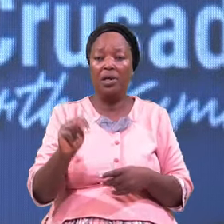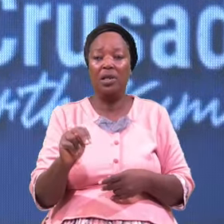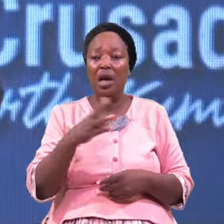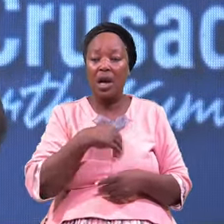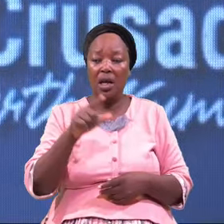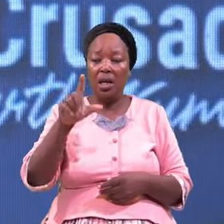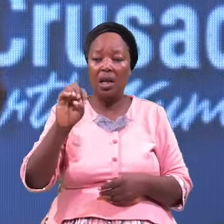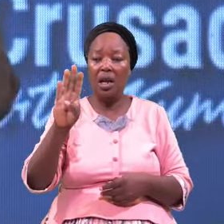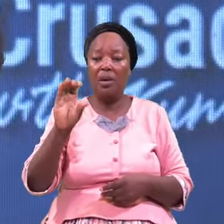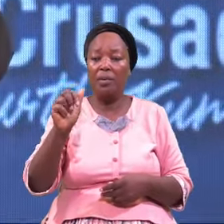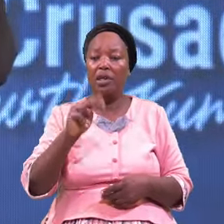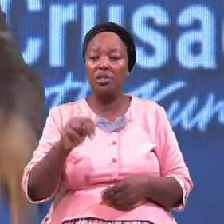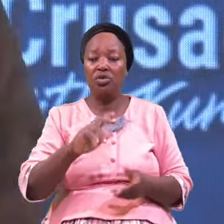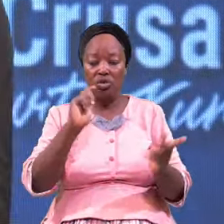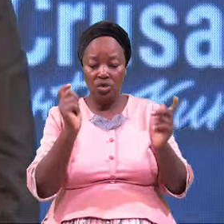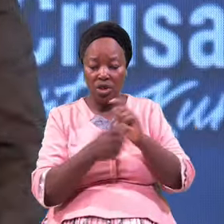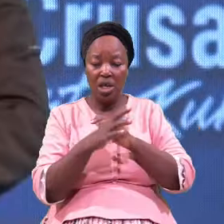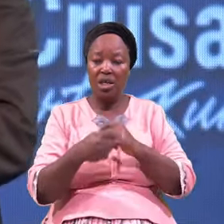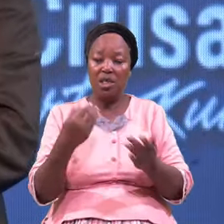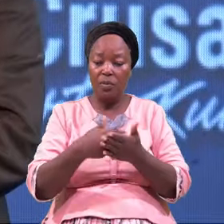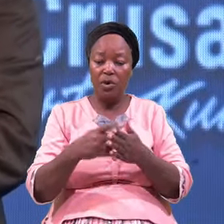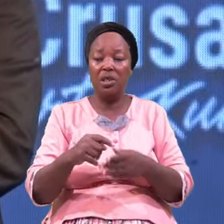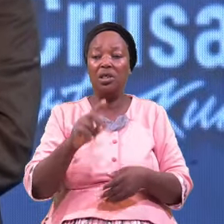Changes Wedges Ten Times Over